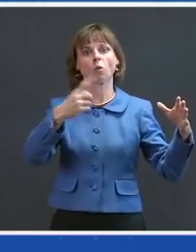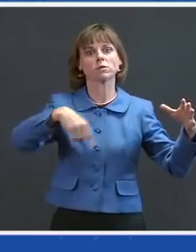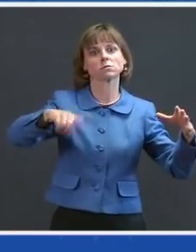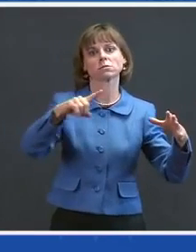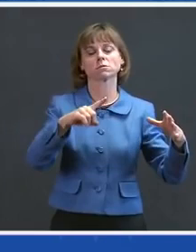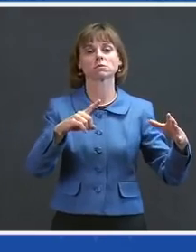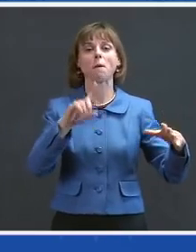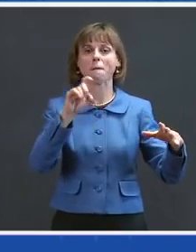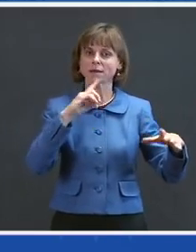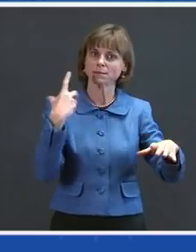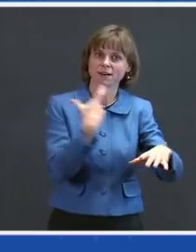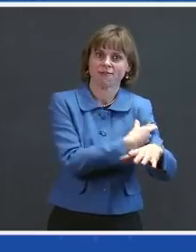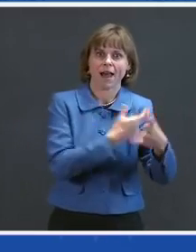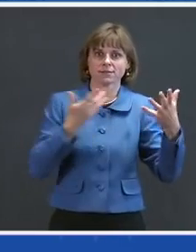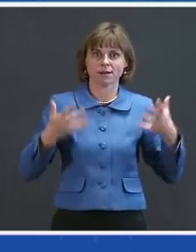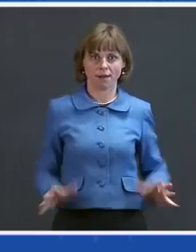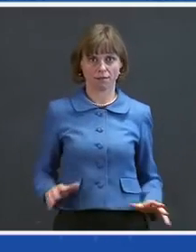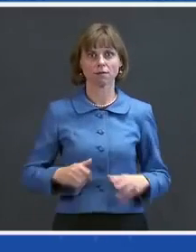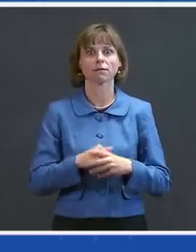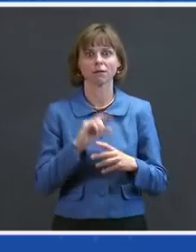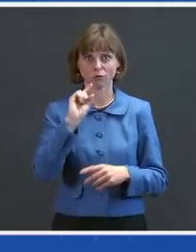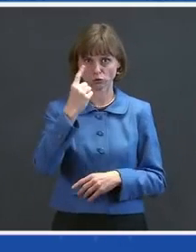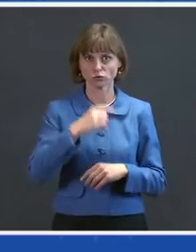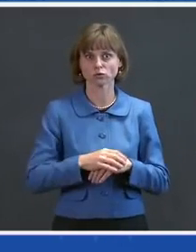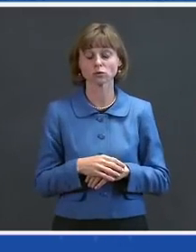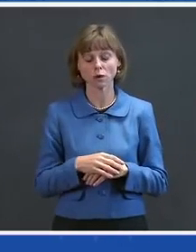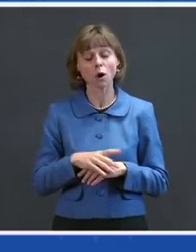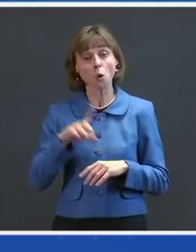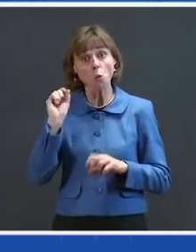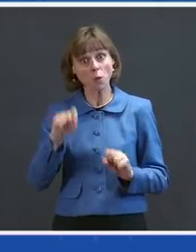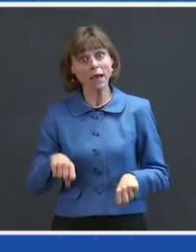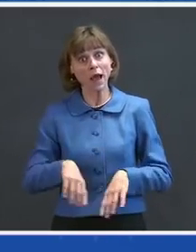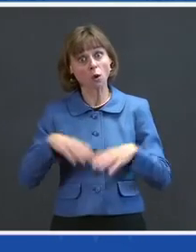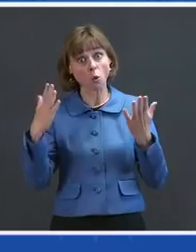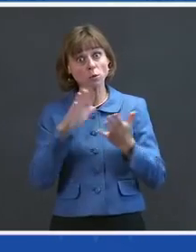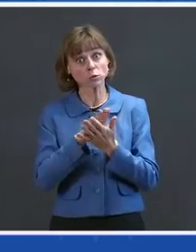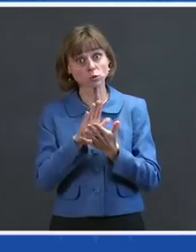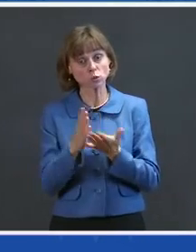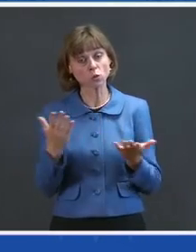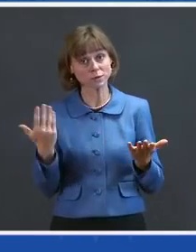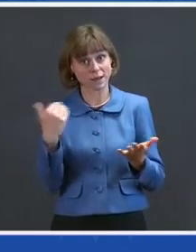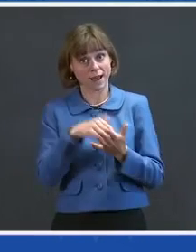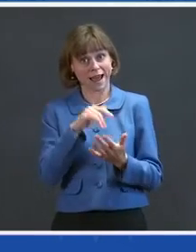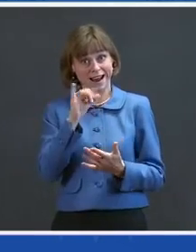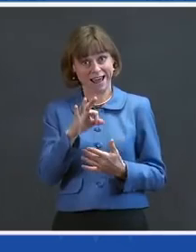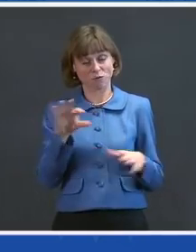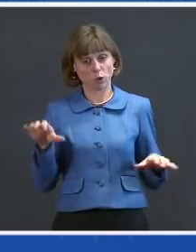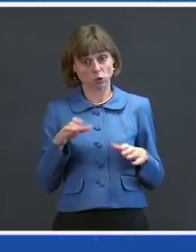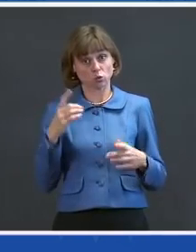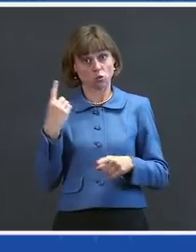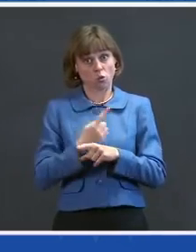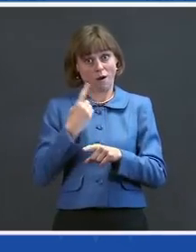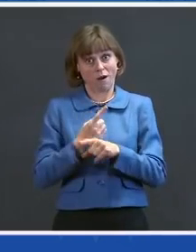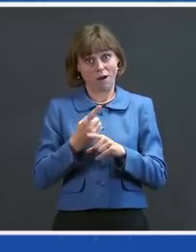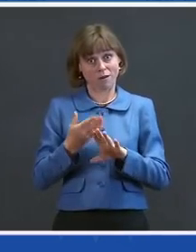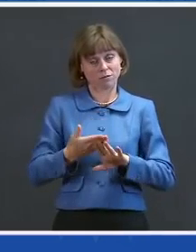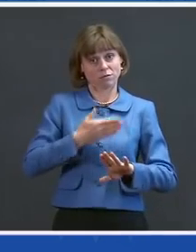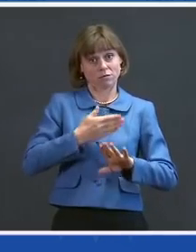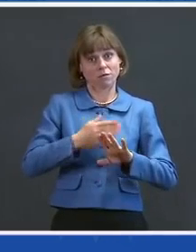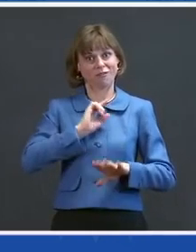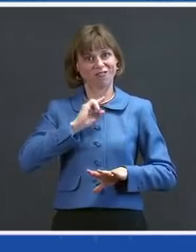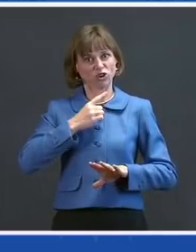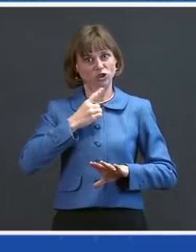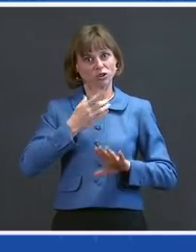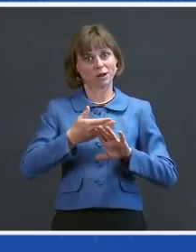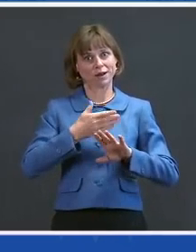We can reopen schools if the right steps are taken, even before employees are vaccinated.